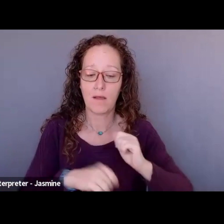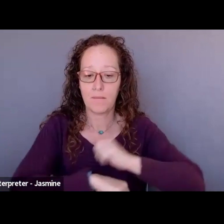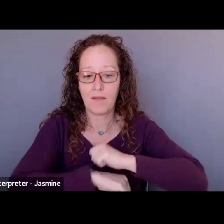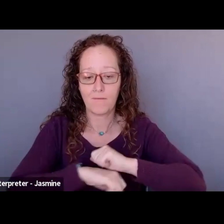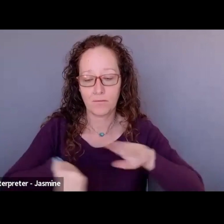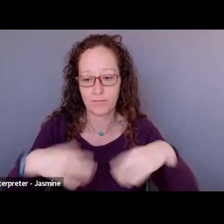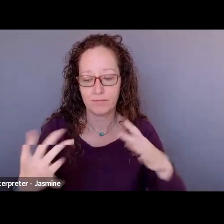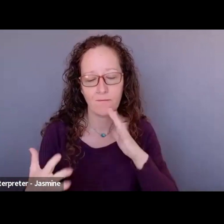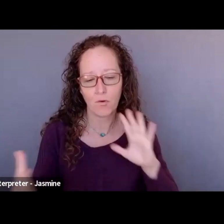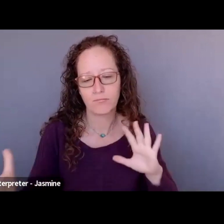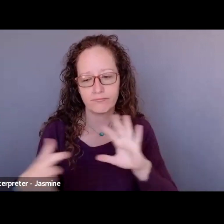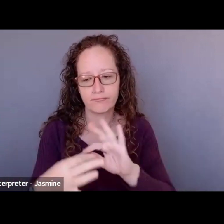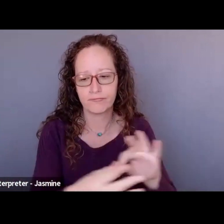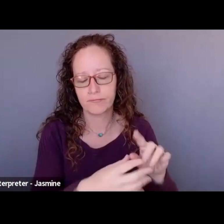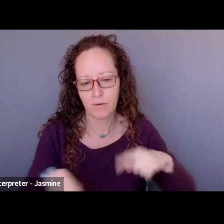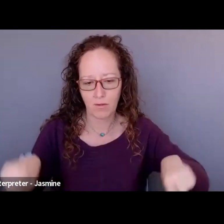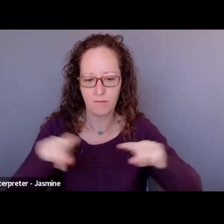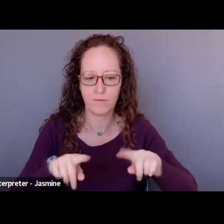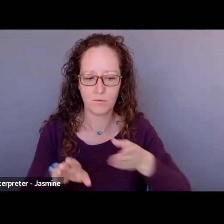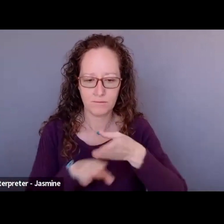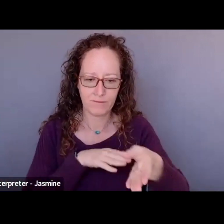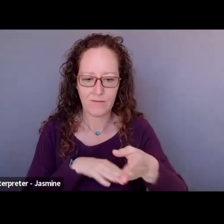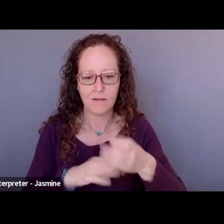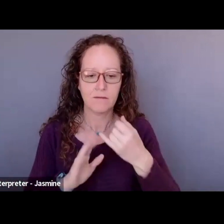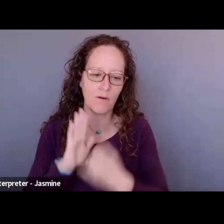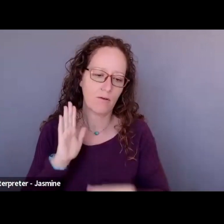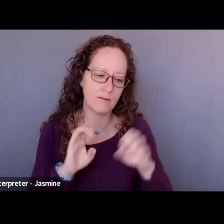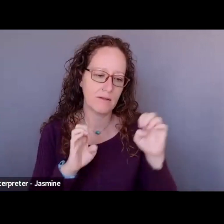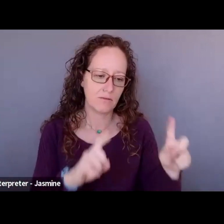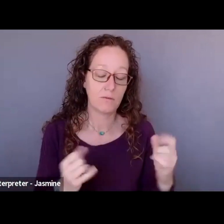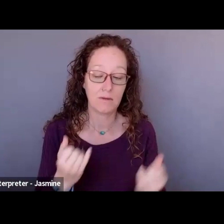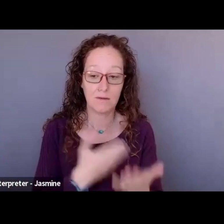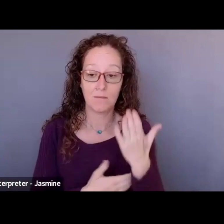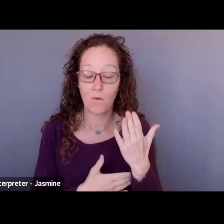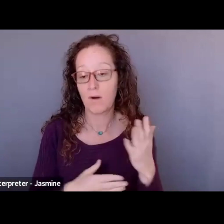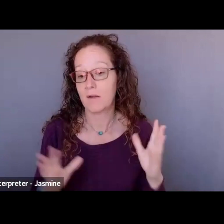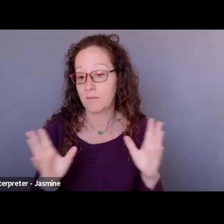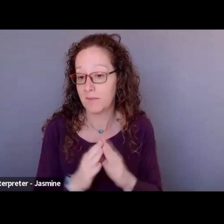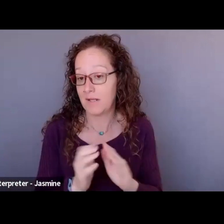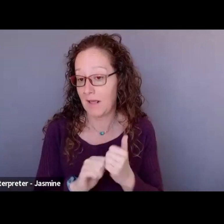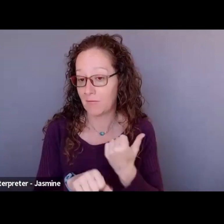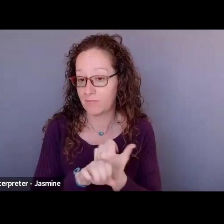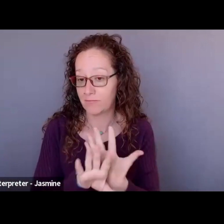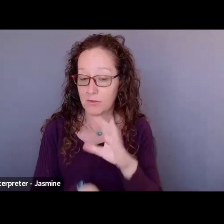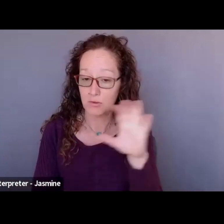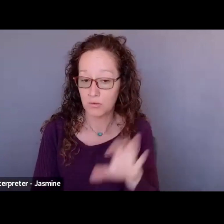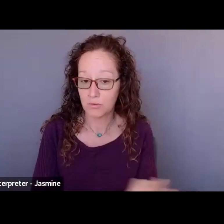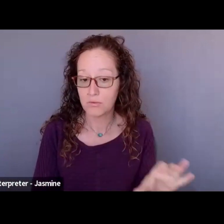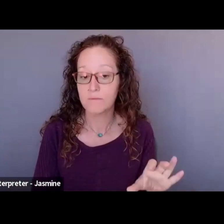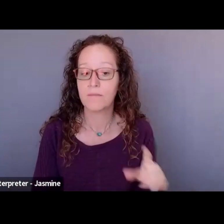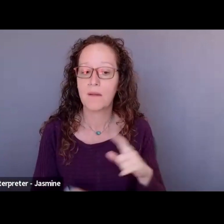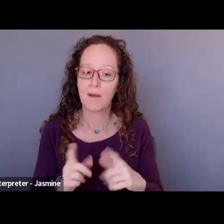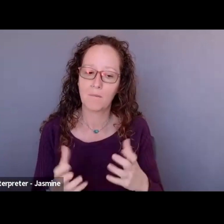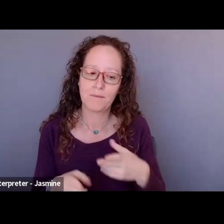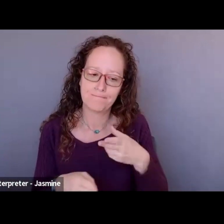Although we are currently meeting this morning via Zoom online, the Roundtable would like to acknowledge that we work and live on